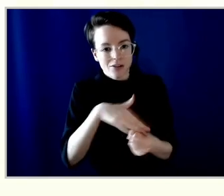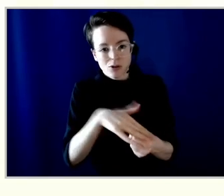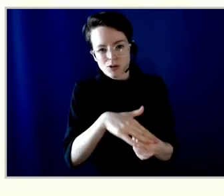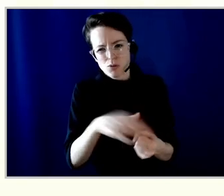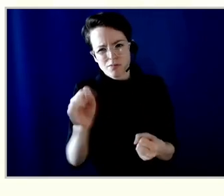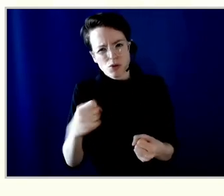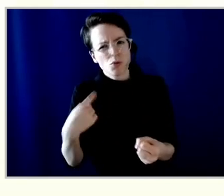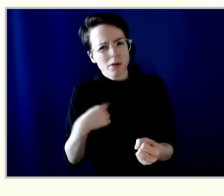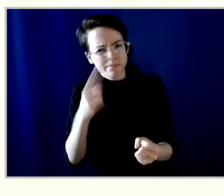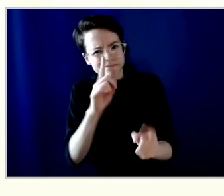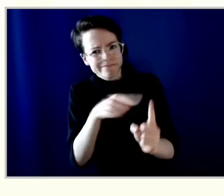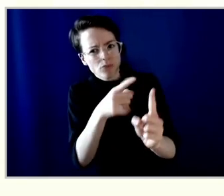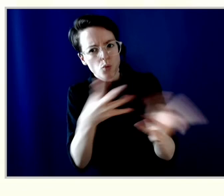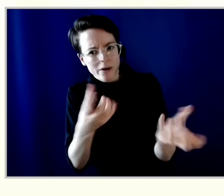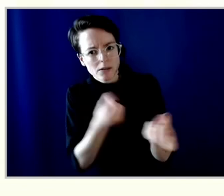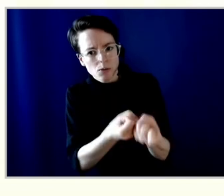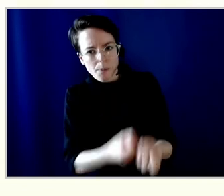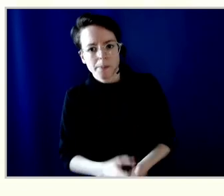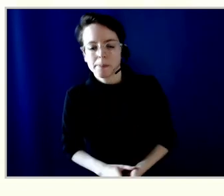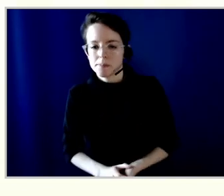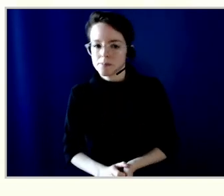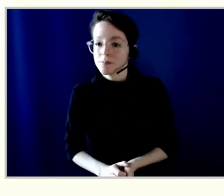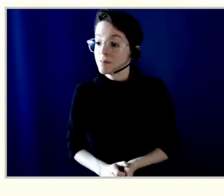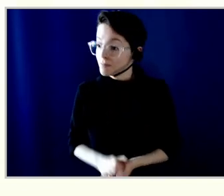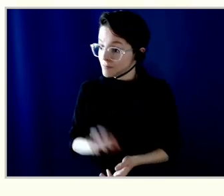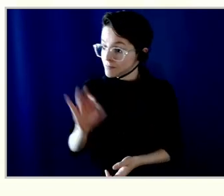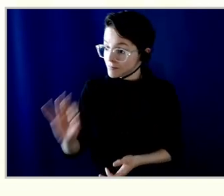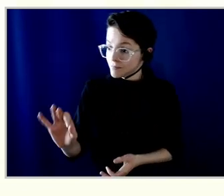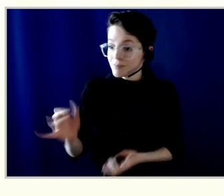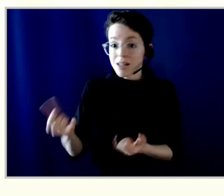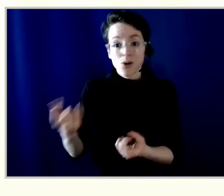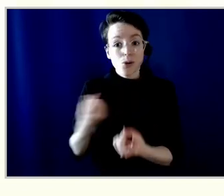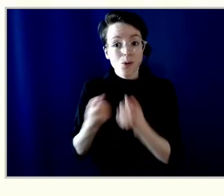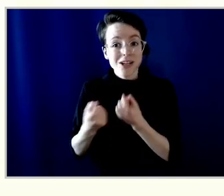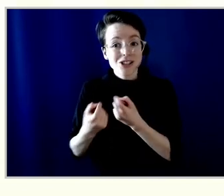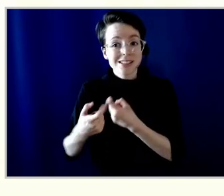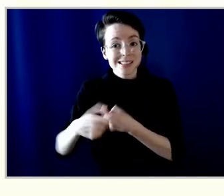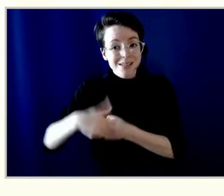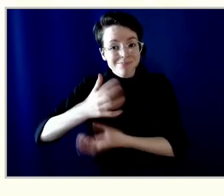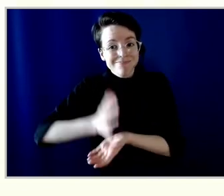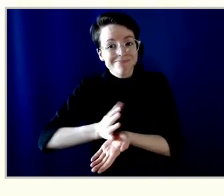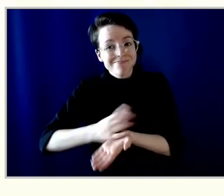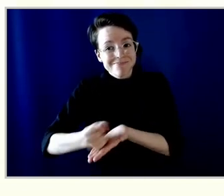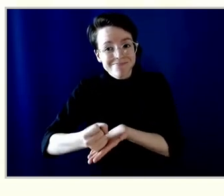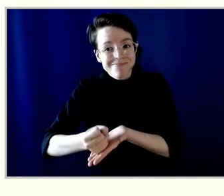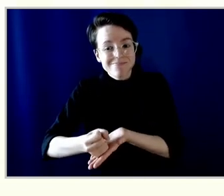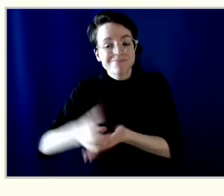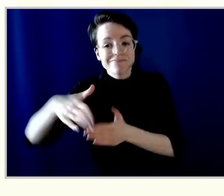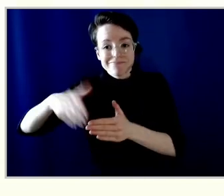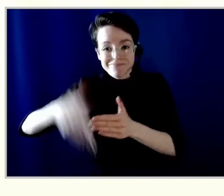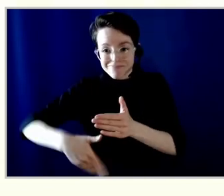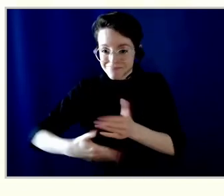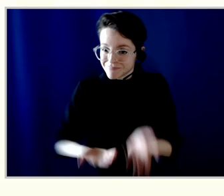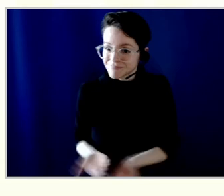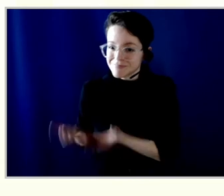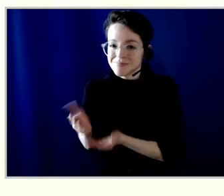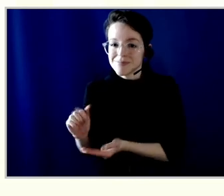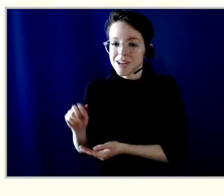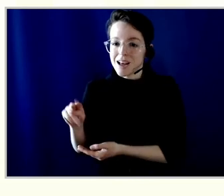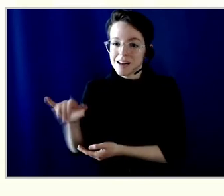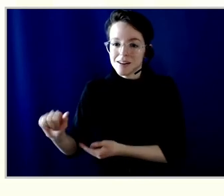that is our last question at this question period. We're now at time. So, Anita, I'll send it back to you. Thank you, Scott.